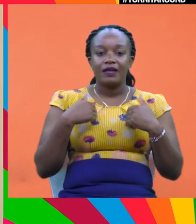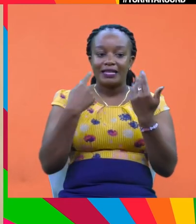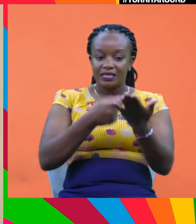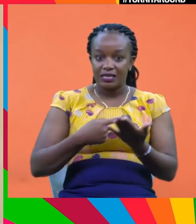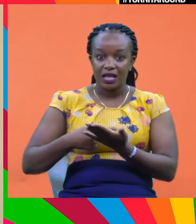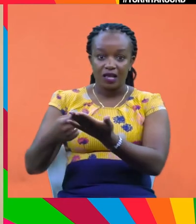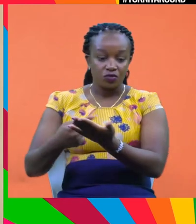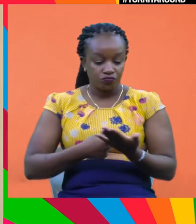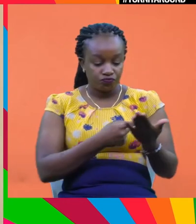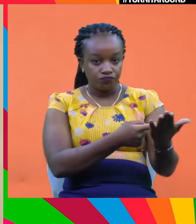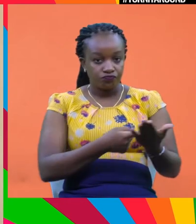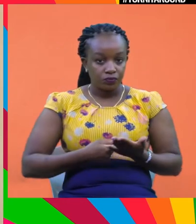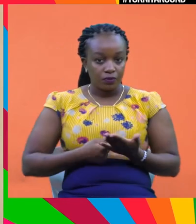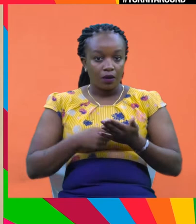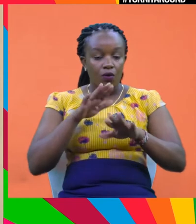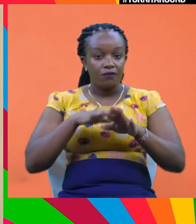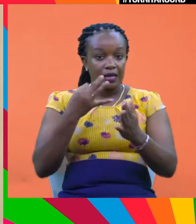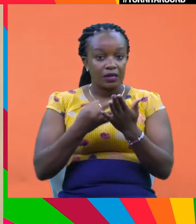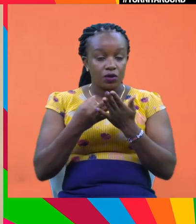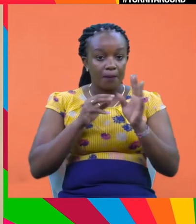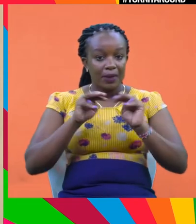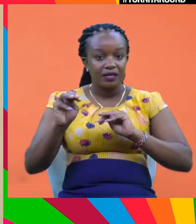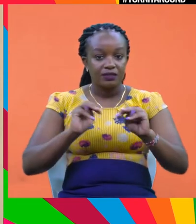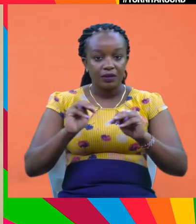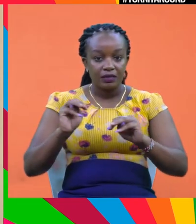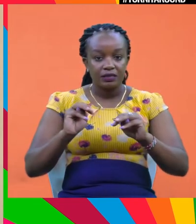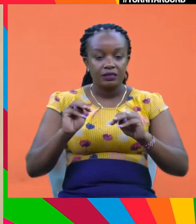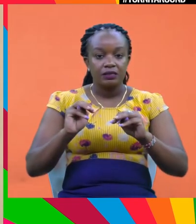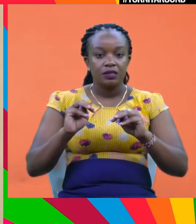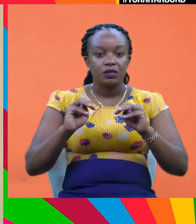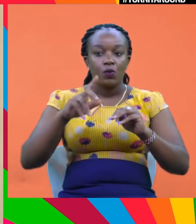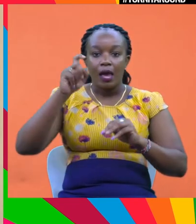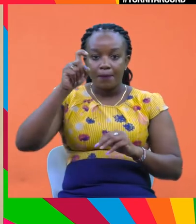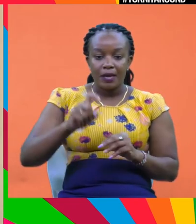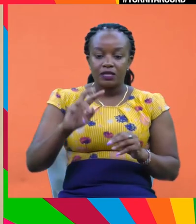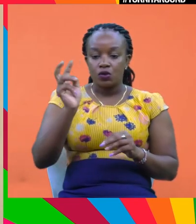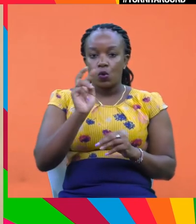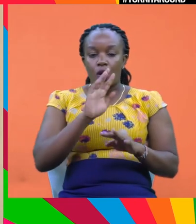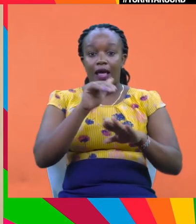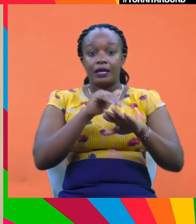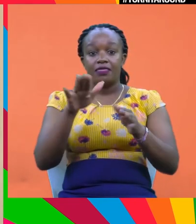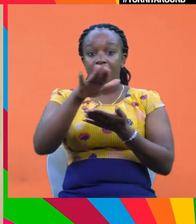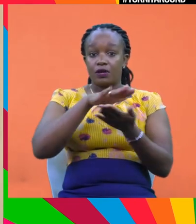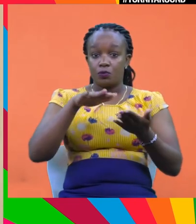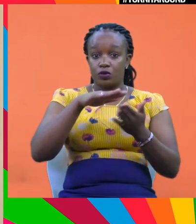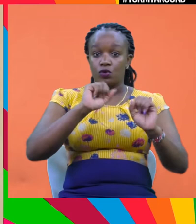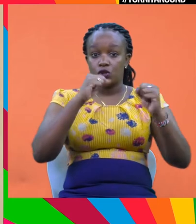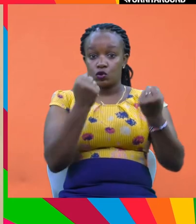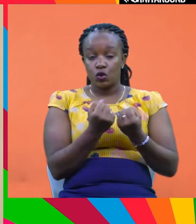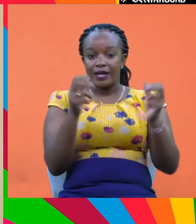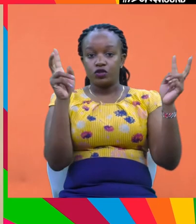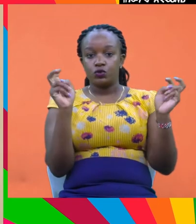that if for a pension fund management to answer to fiduciary duty, you shouldn't be looking at environmental, social